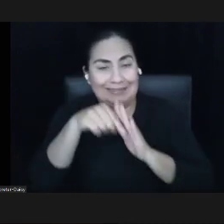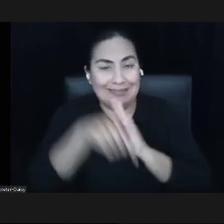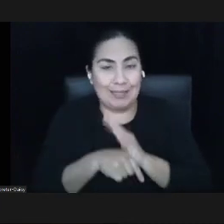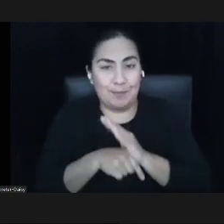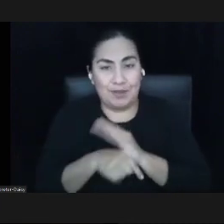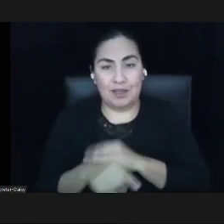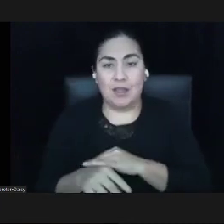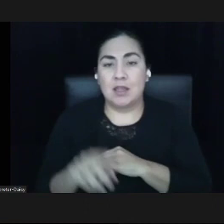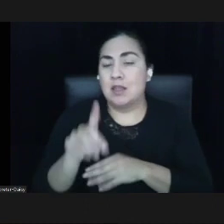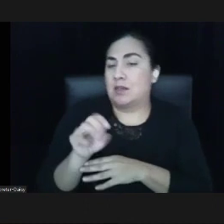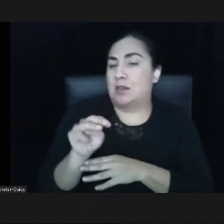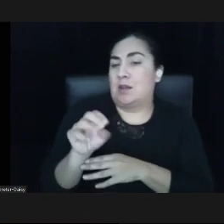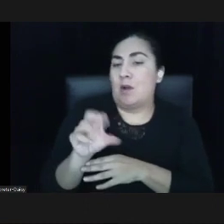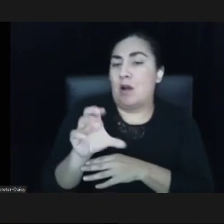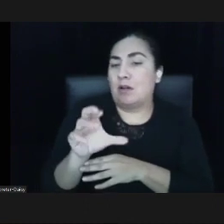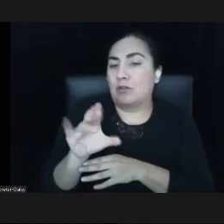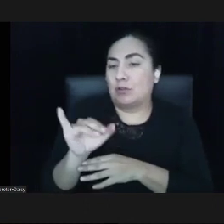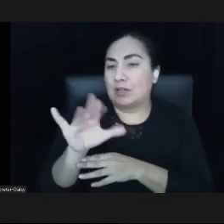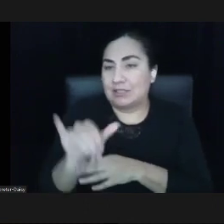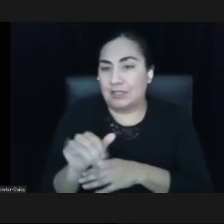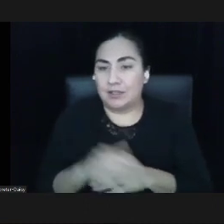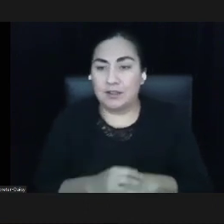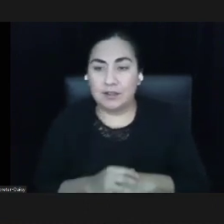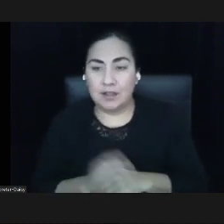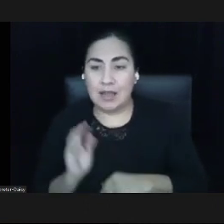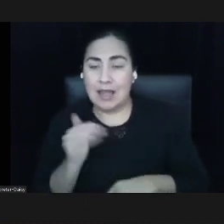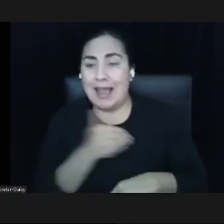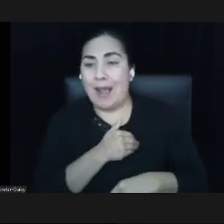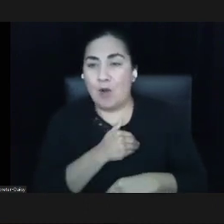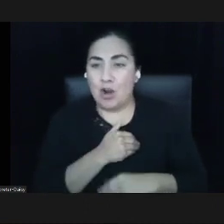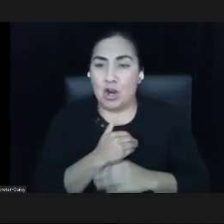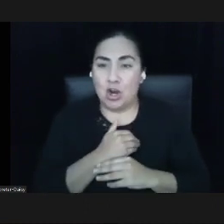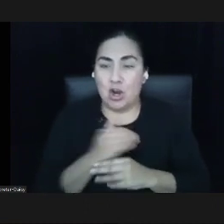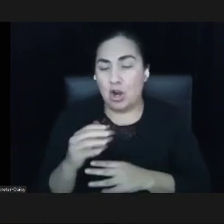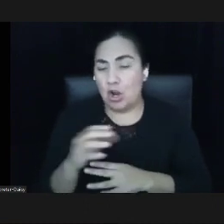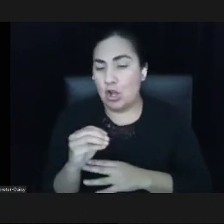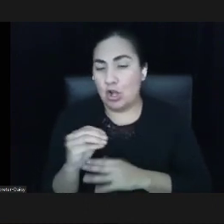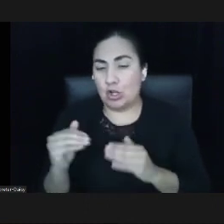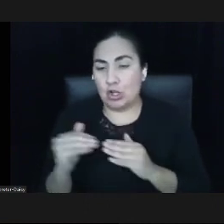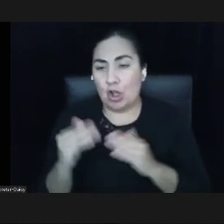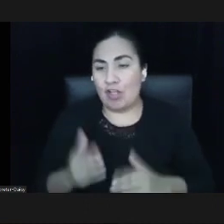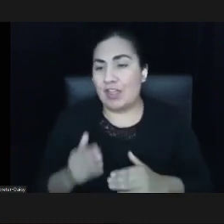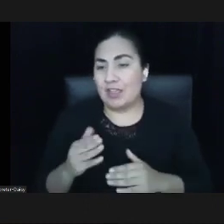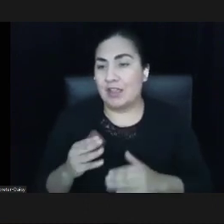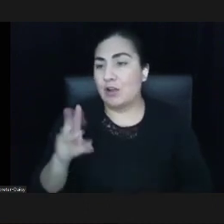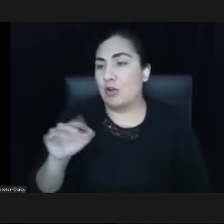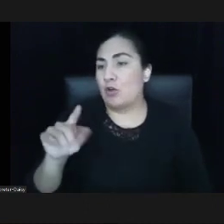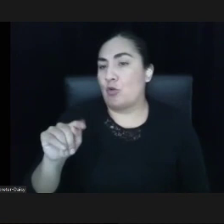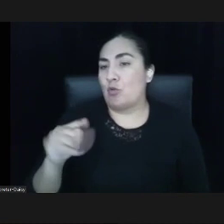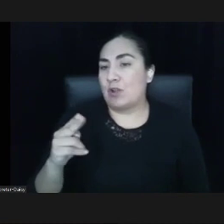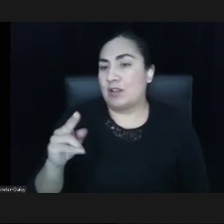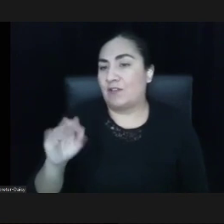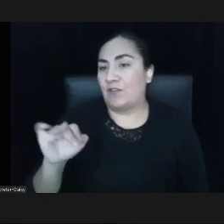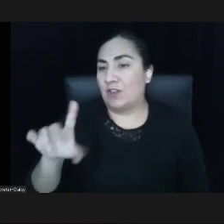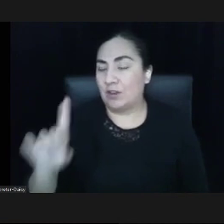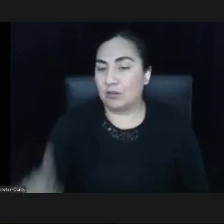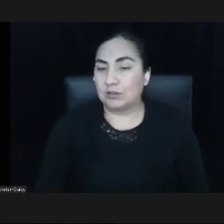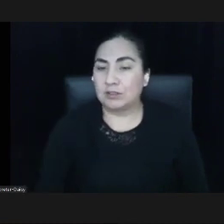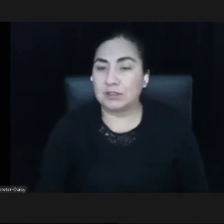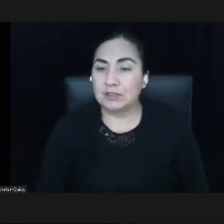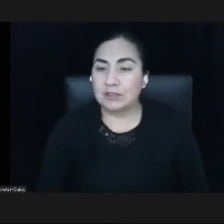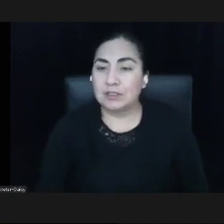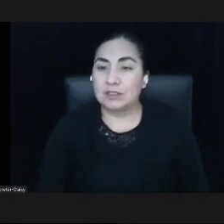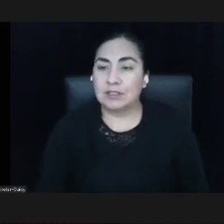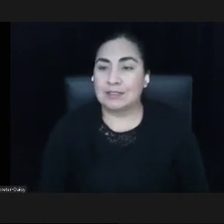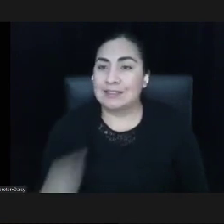As our colleague Ed Whitfield of the Fund for Democratic Communities says, the wealth of foundations is derived from the wealth